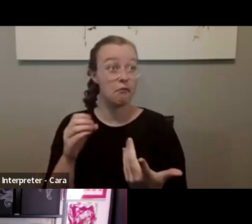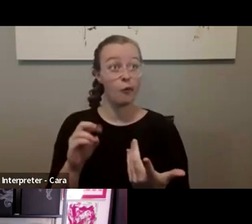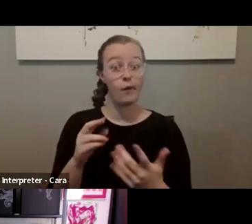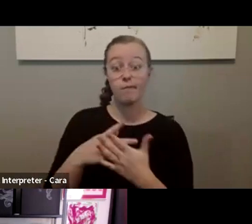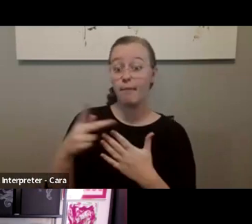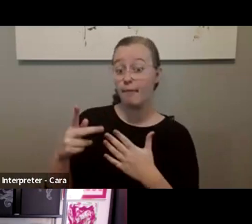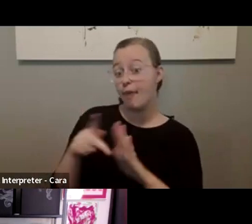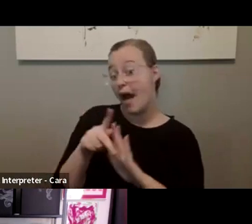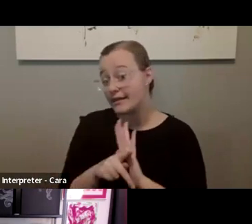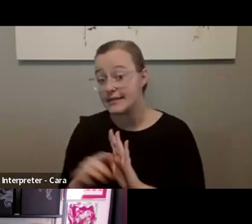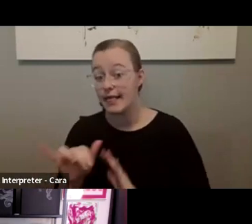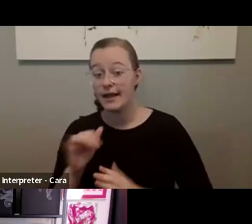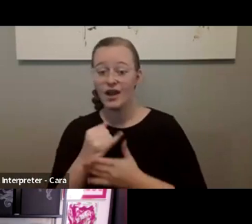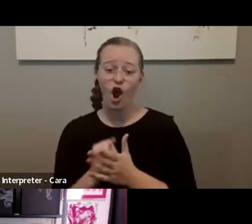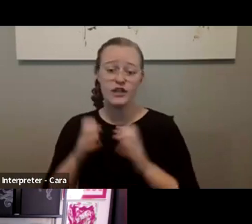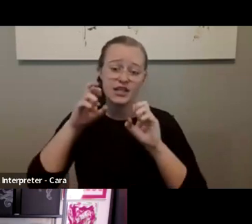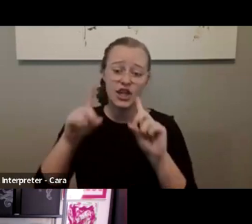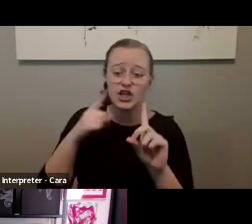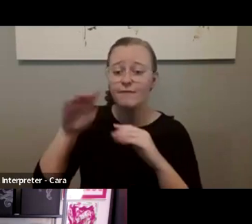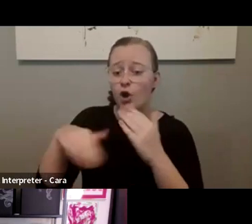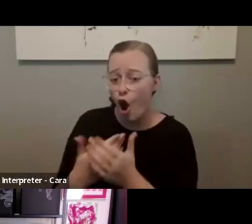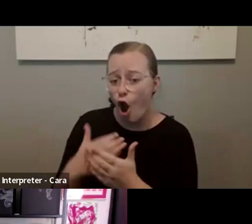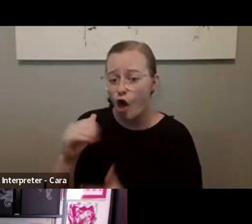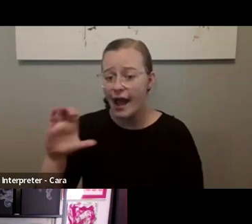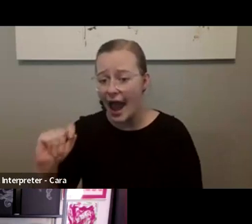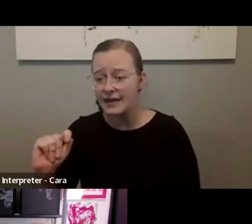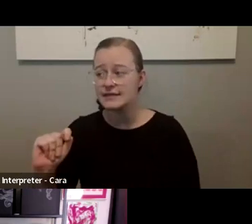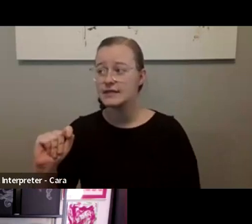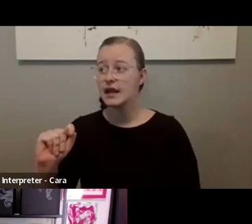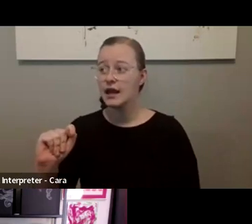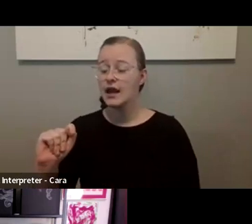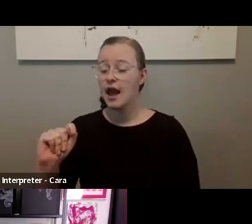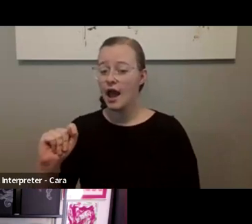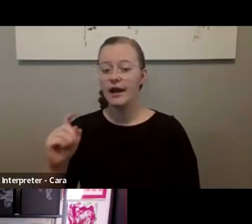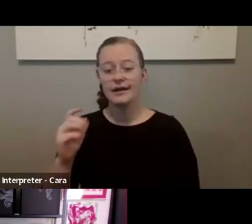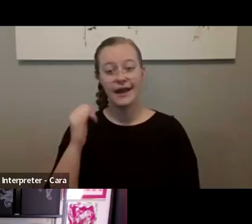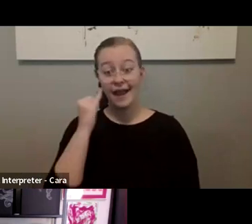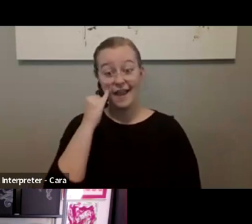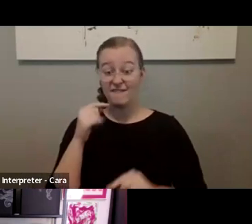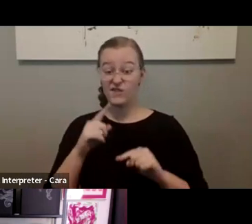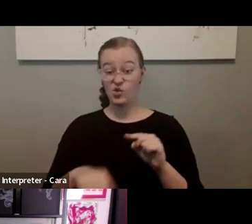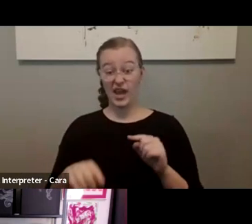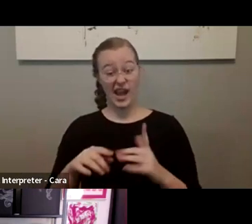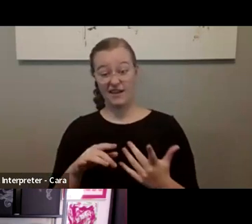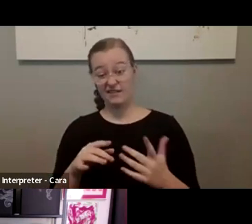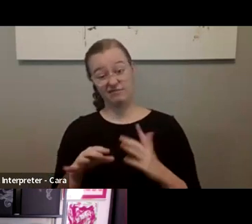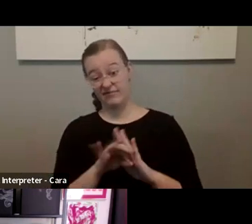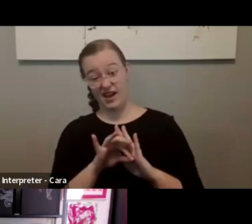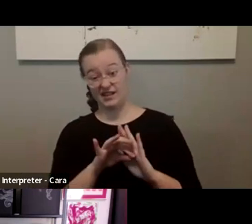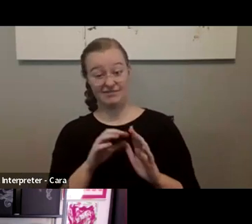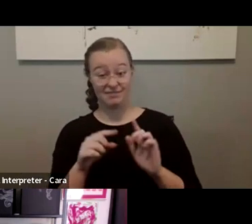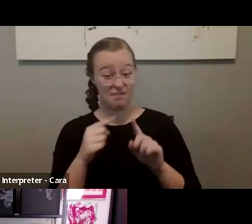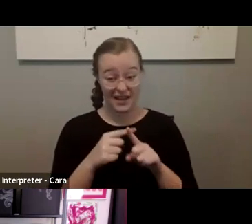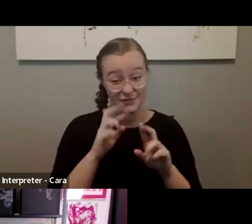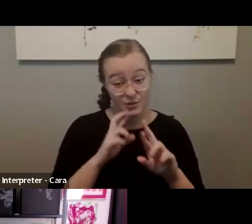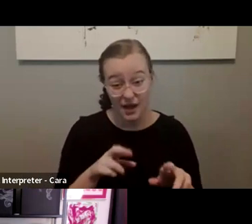like the Arts Education for All Act. And then, you know, if if you can't get a positive response to anything else,